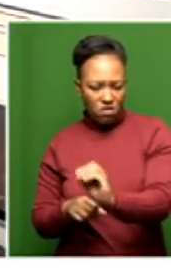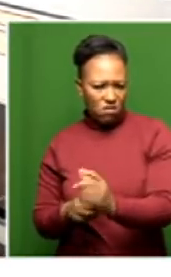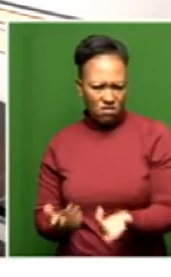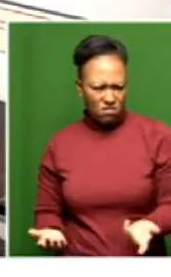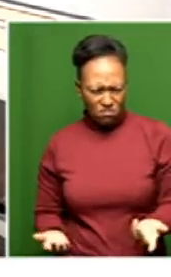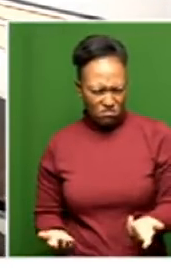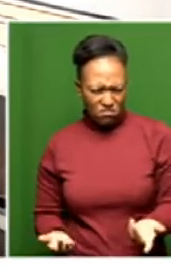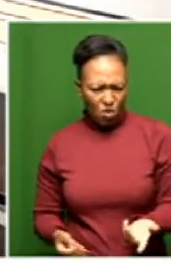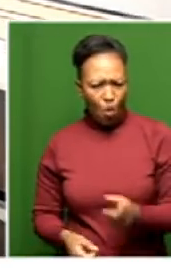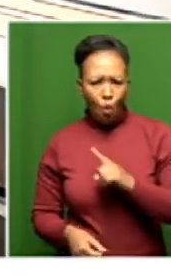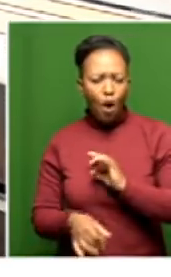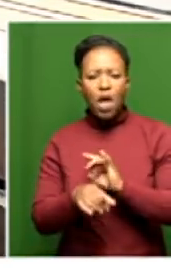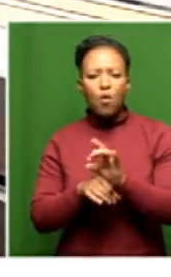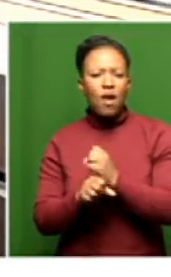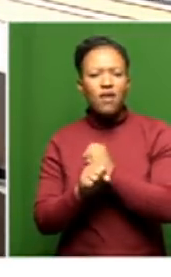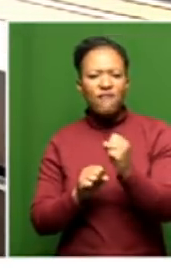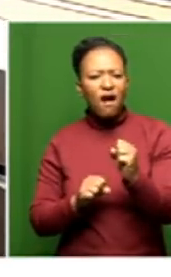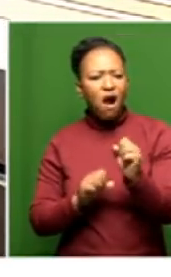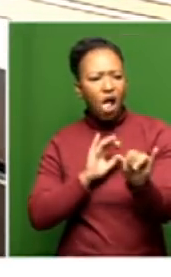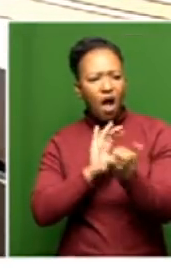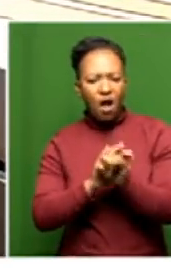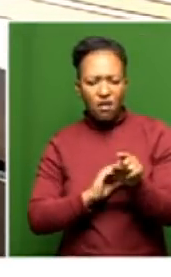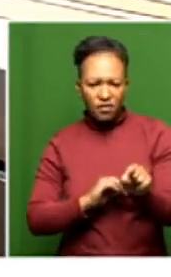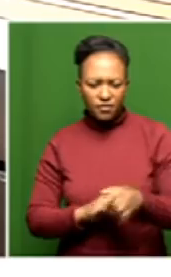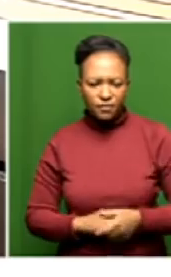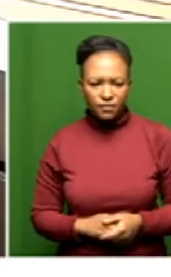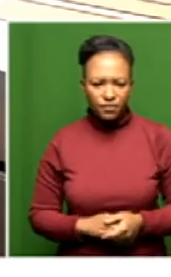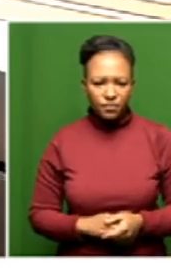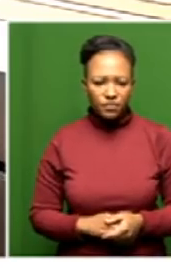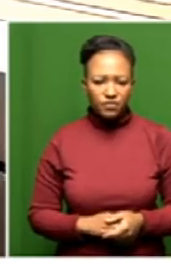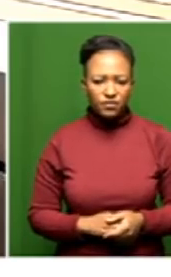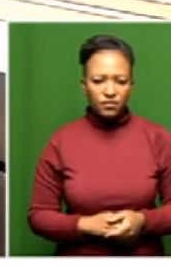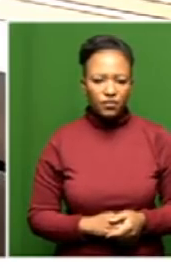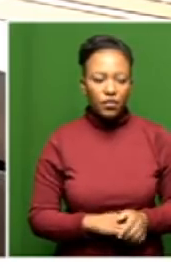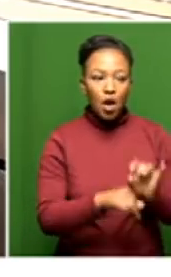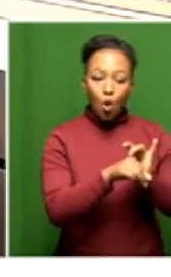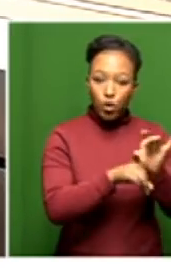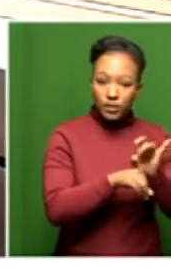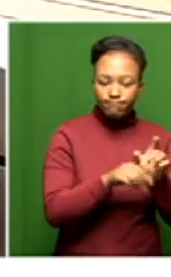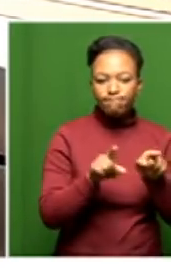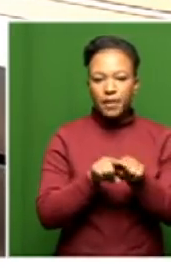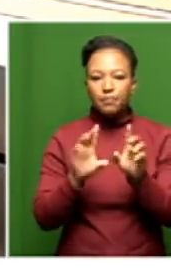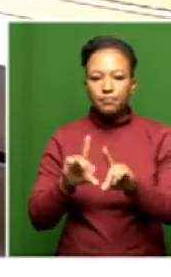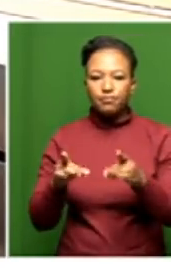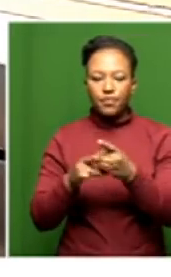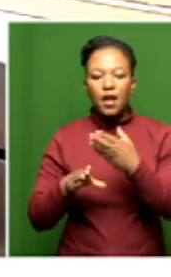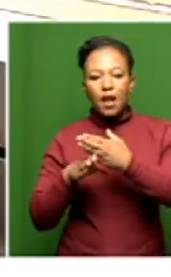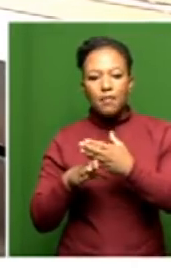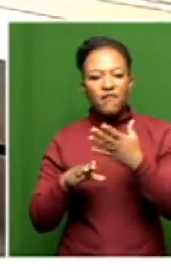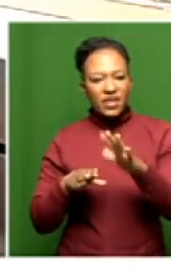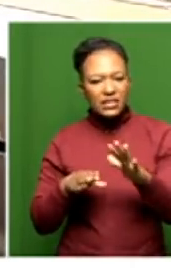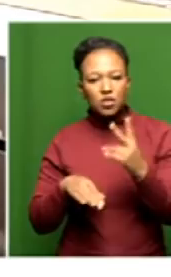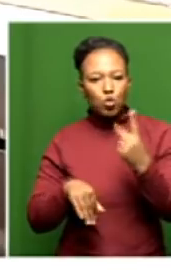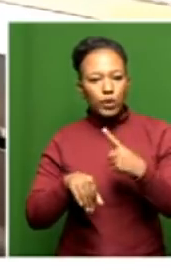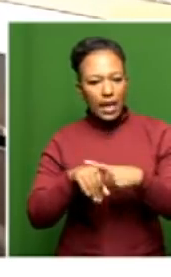consultant didn't pick up on this? Our consultant and the Department of Labor who has been with us